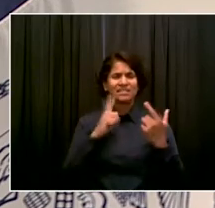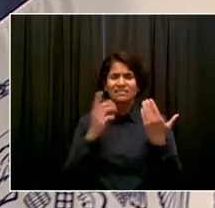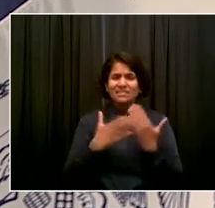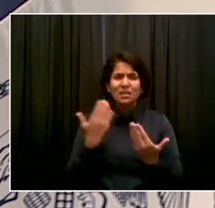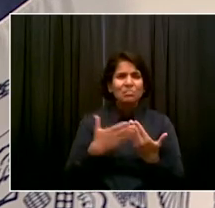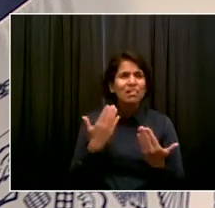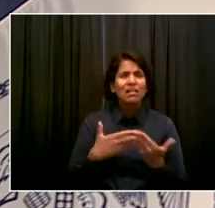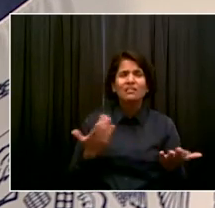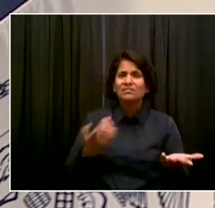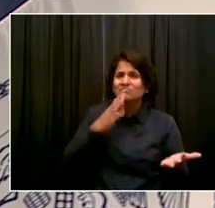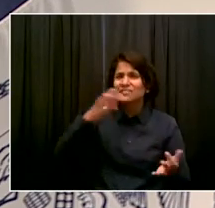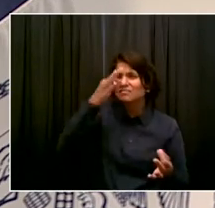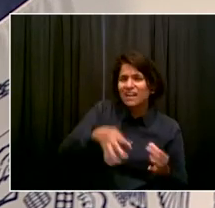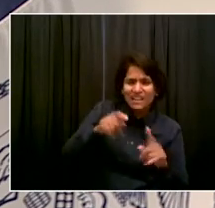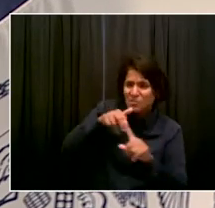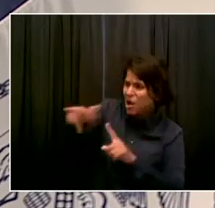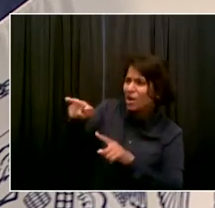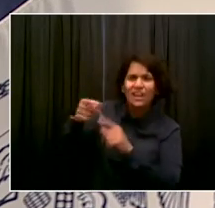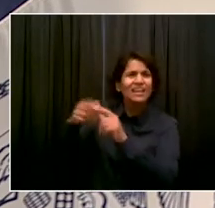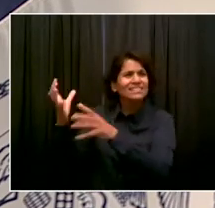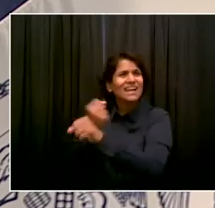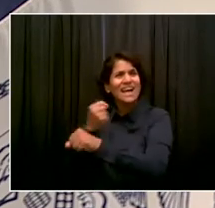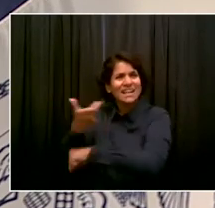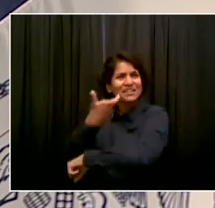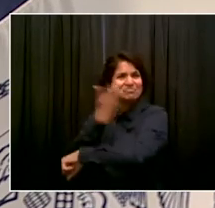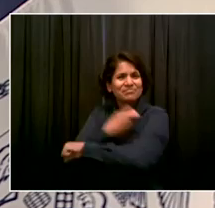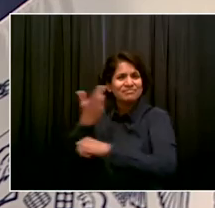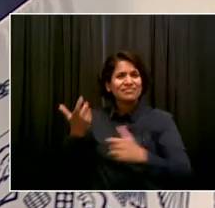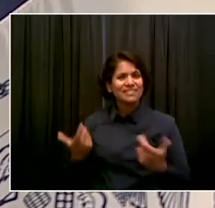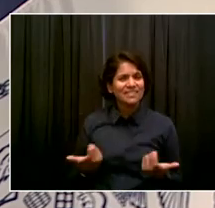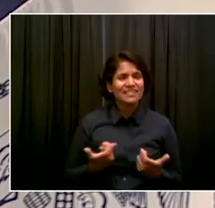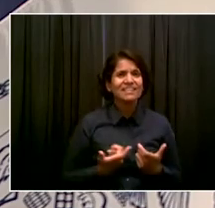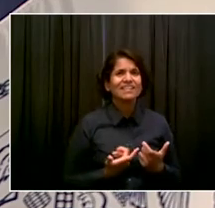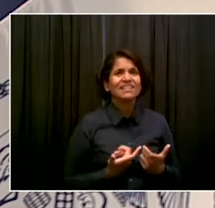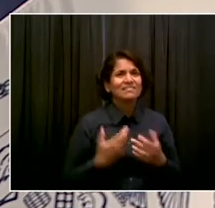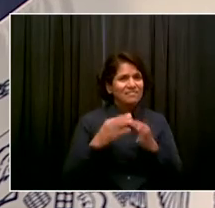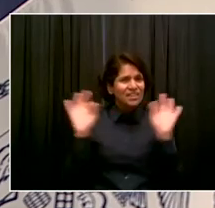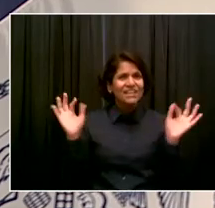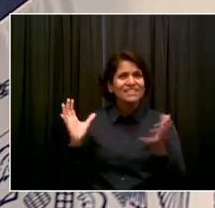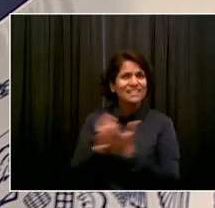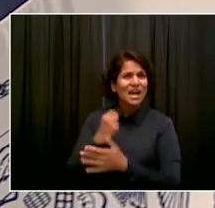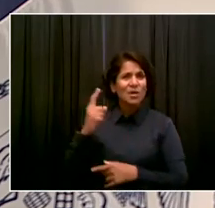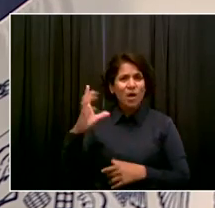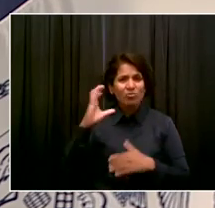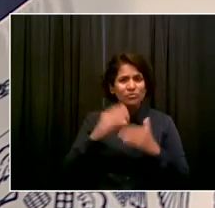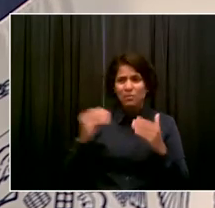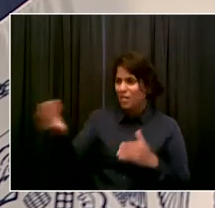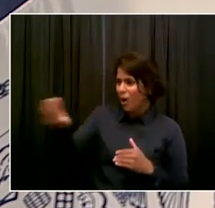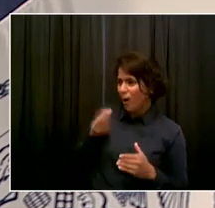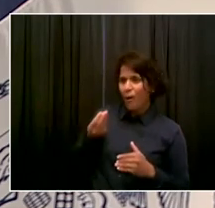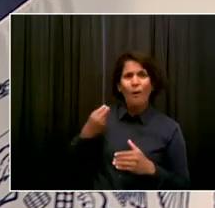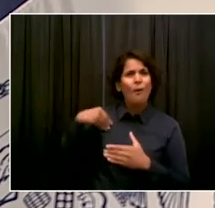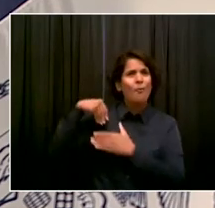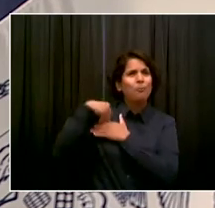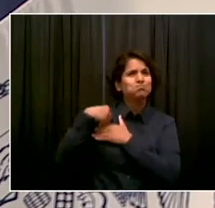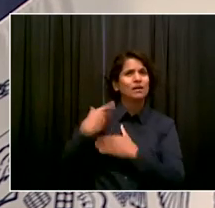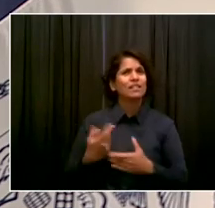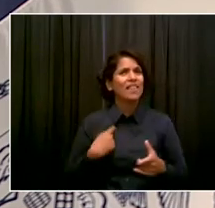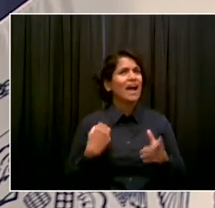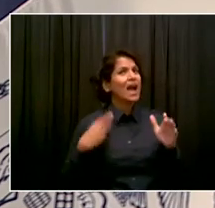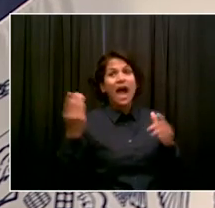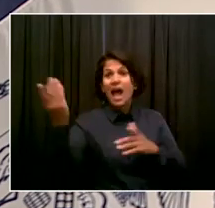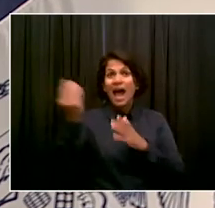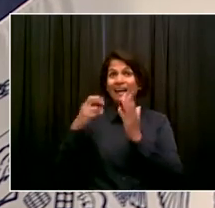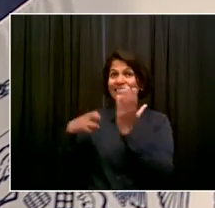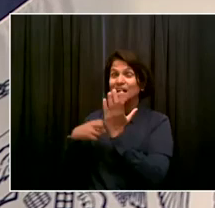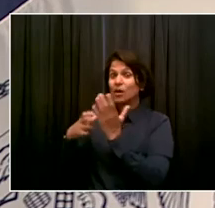get vaccinated, takes a few minutes and you're in the game. You get to enjoy all the life in New York City. And if you don't get vaccinated, you're going to be left out of a lot of things.